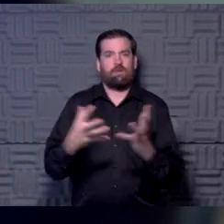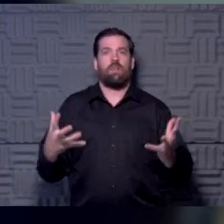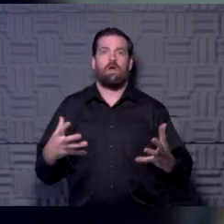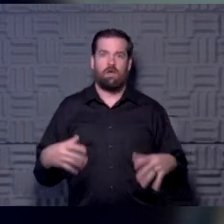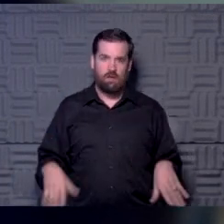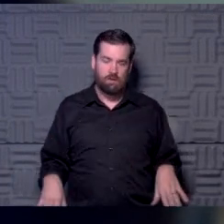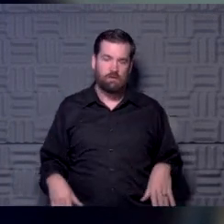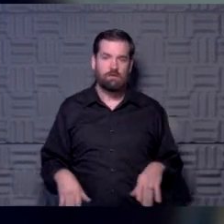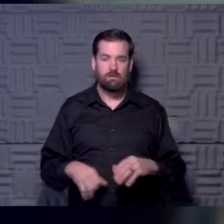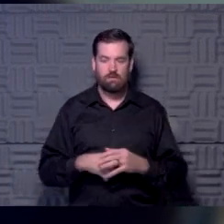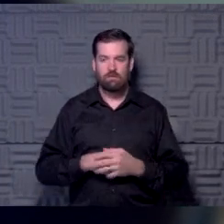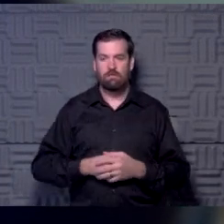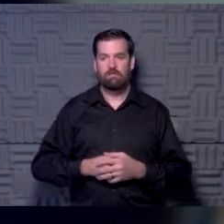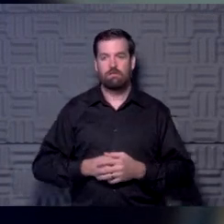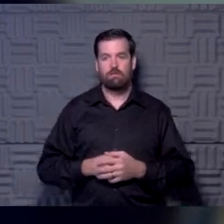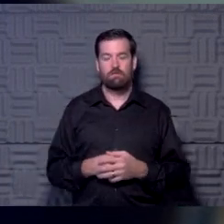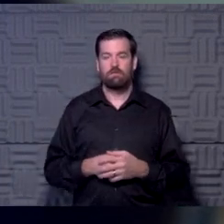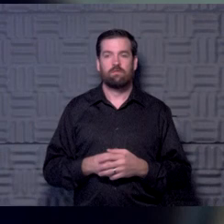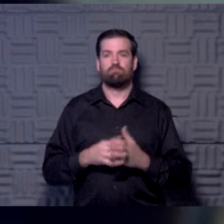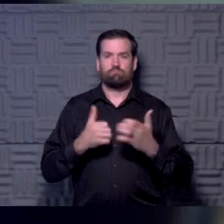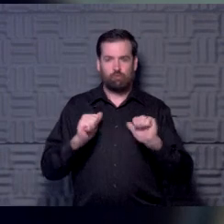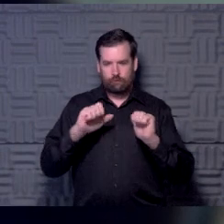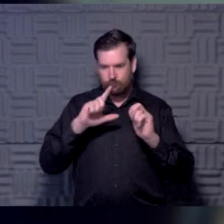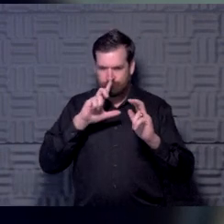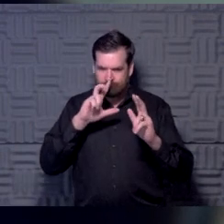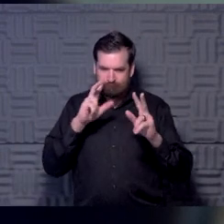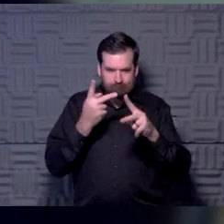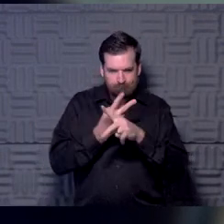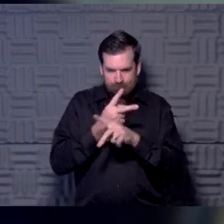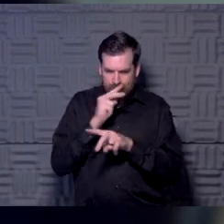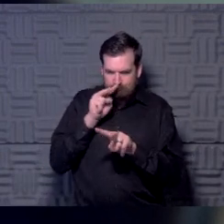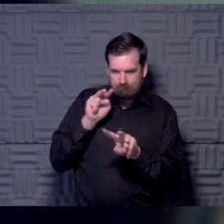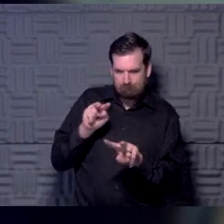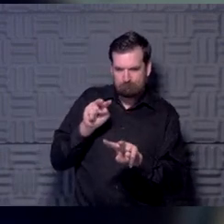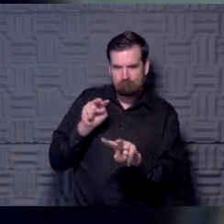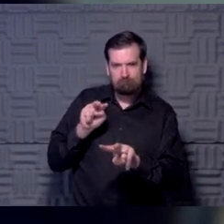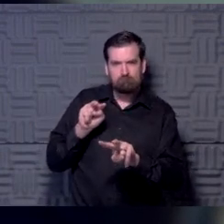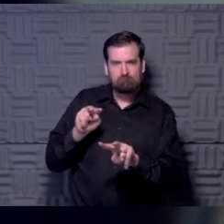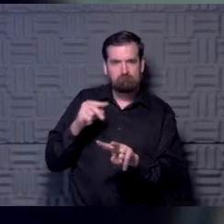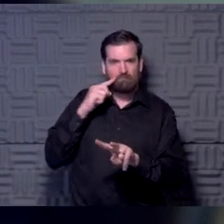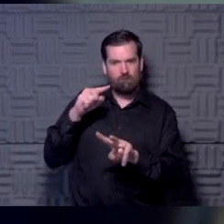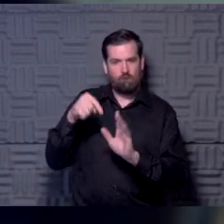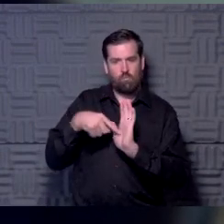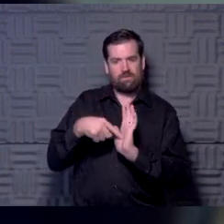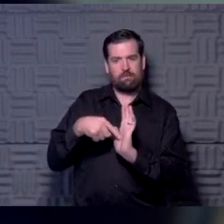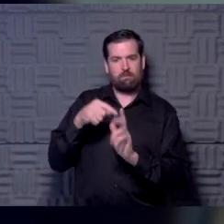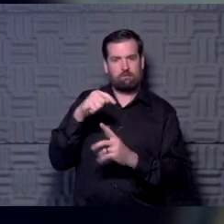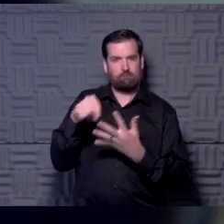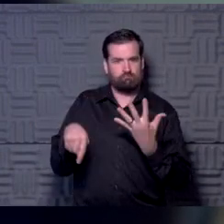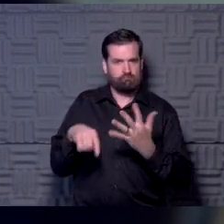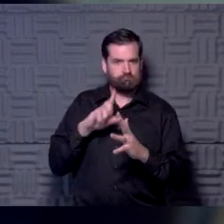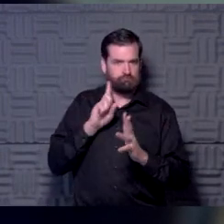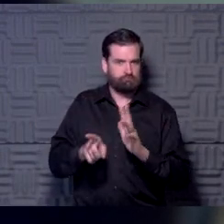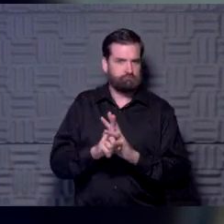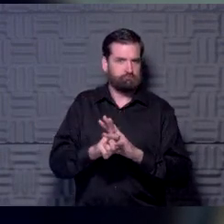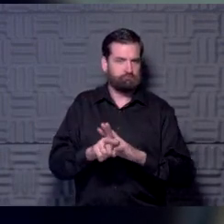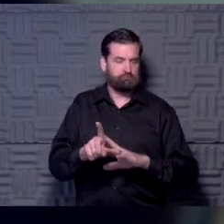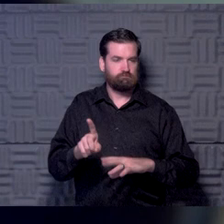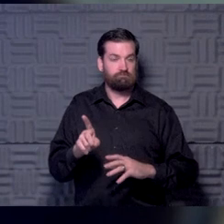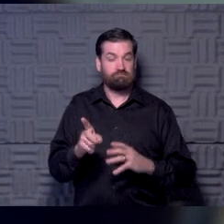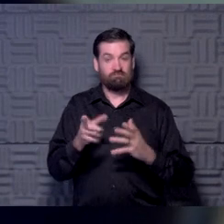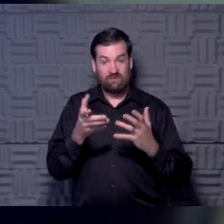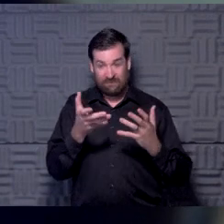and trying to make sure we're watching very closely for these types of symptoms after